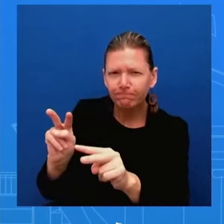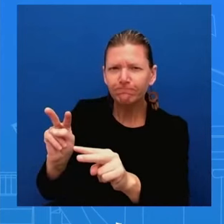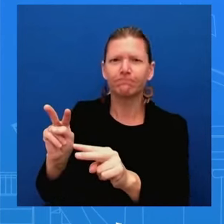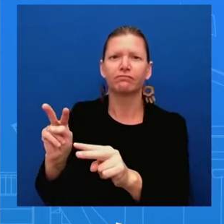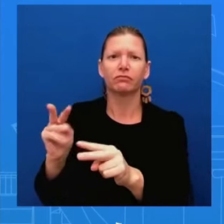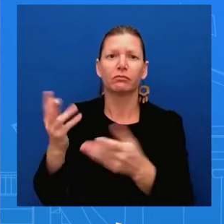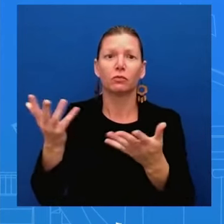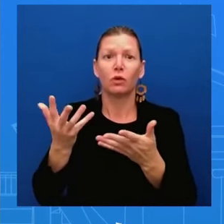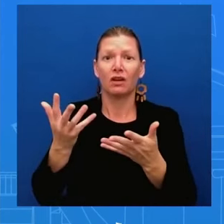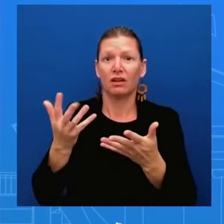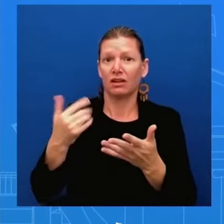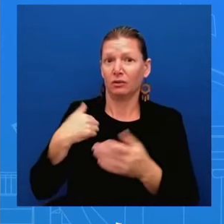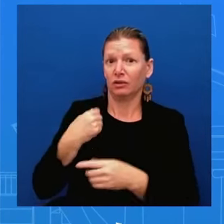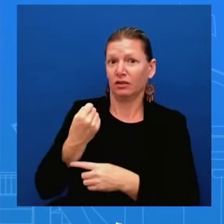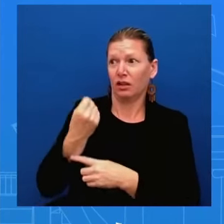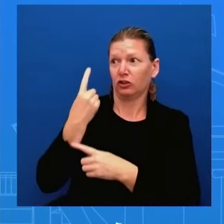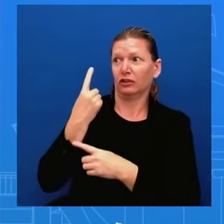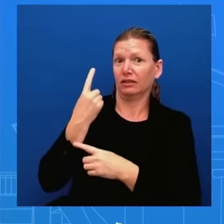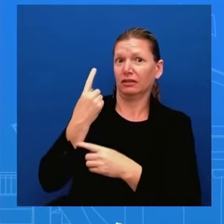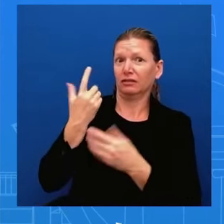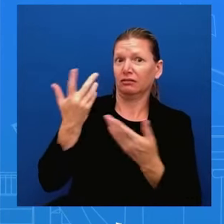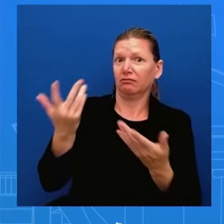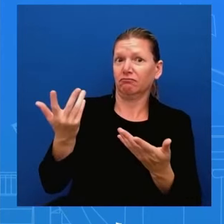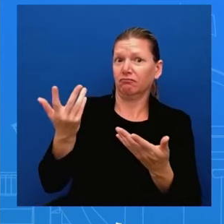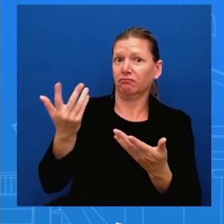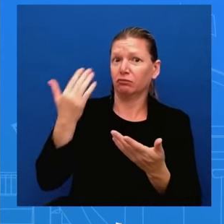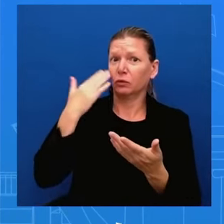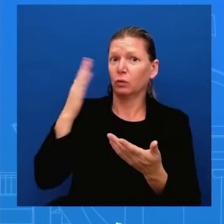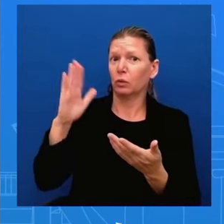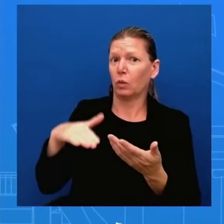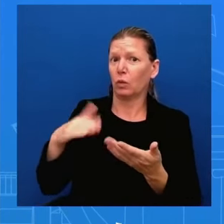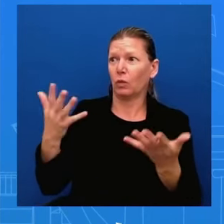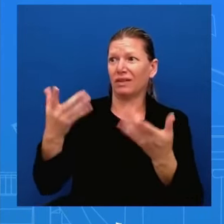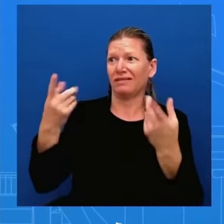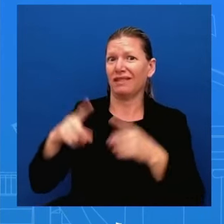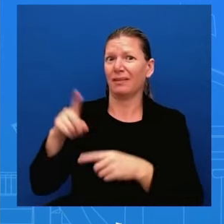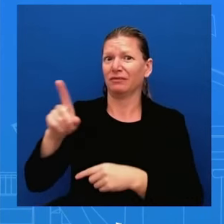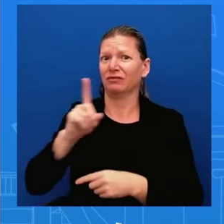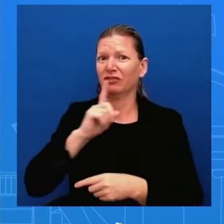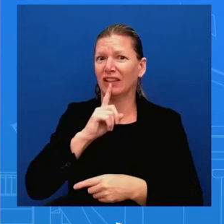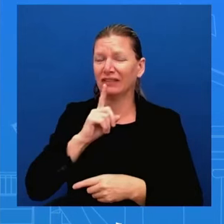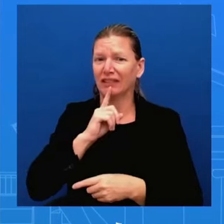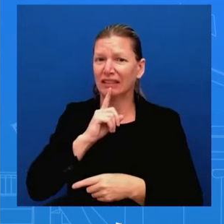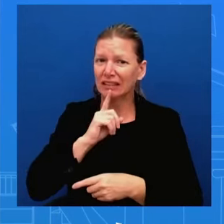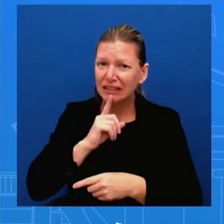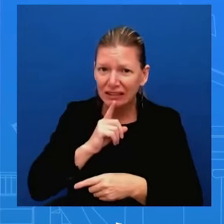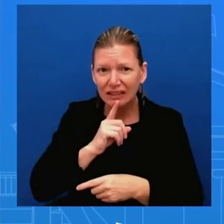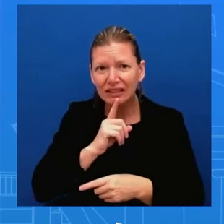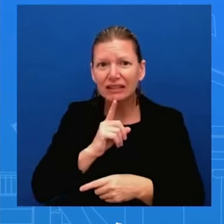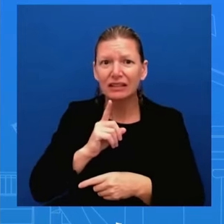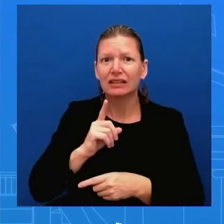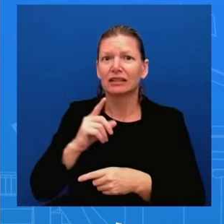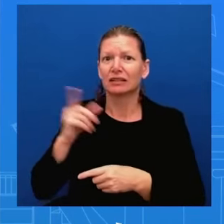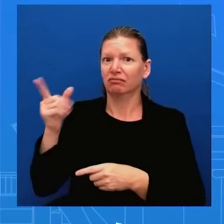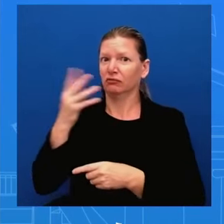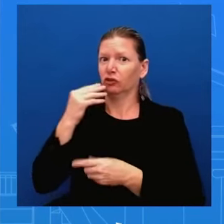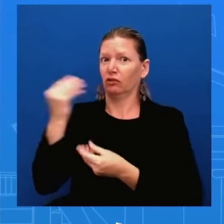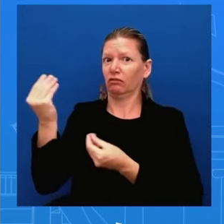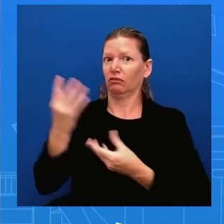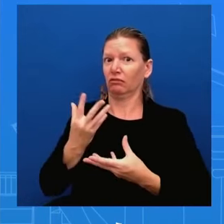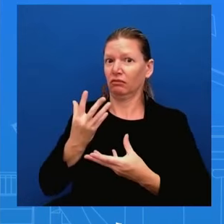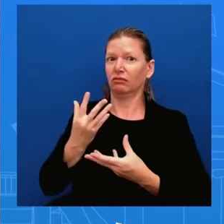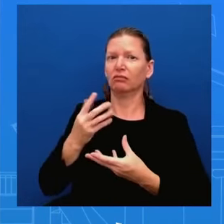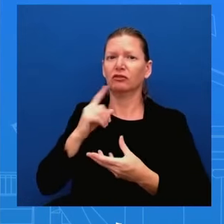in uh in rafa right now according to what israel has shared with us it is limited targeted operations that's what we've been told